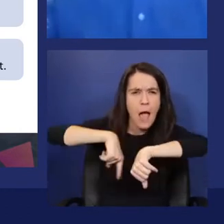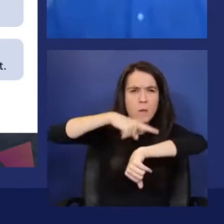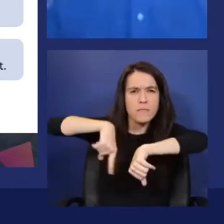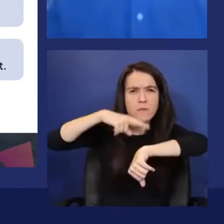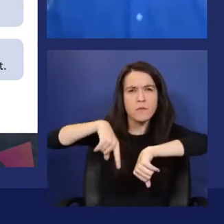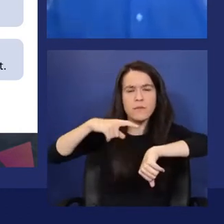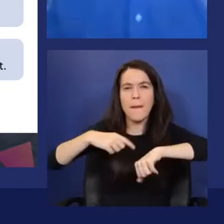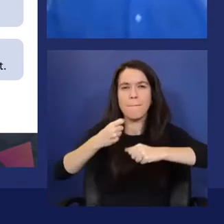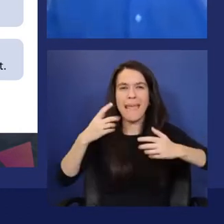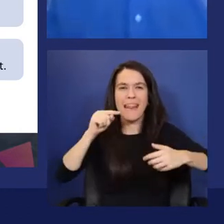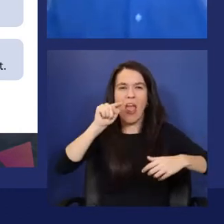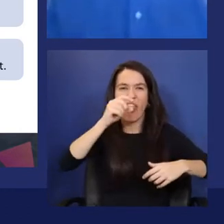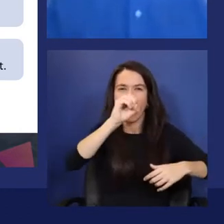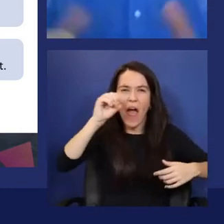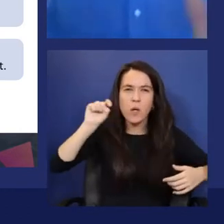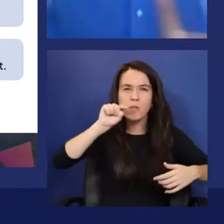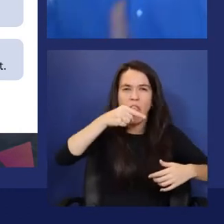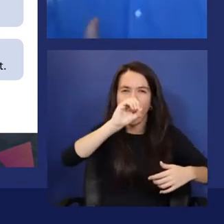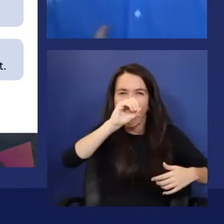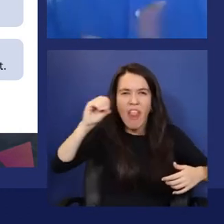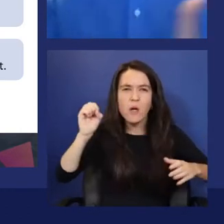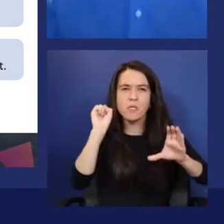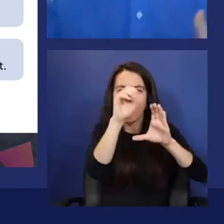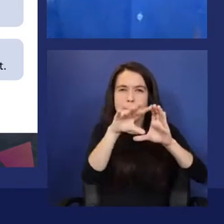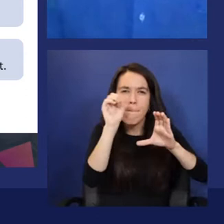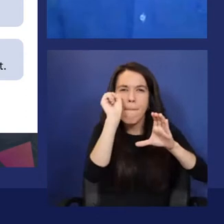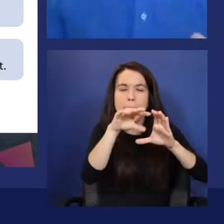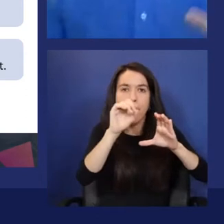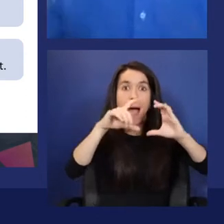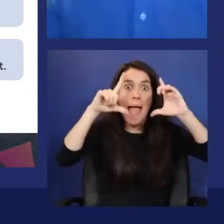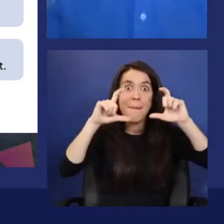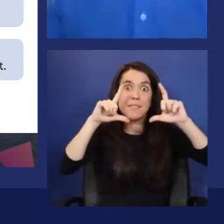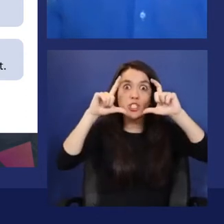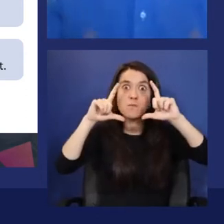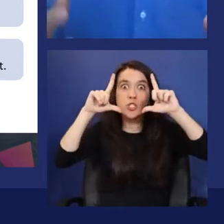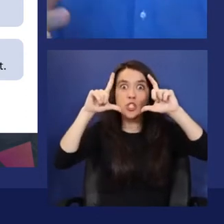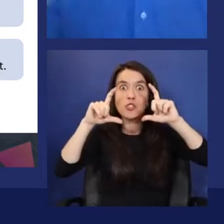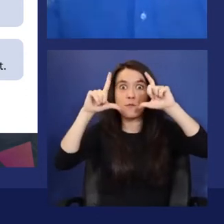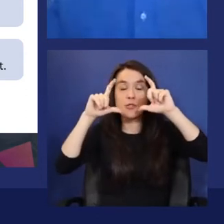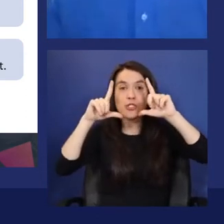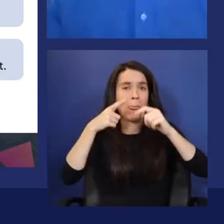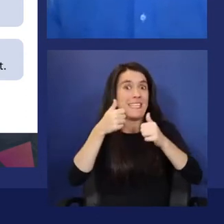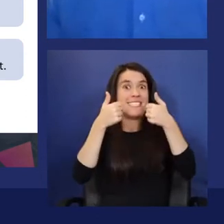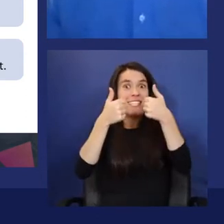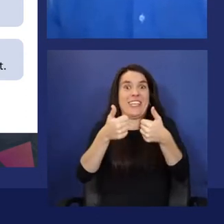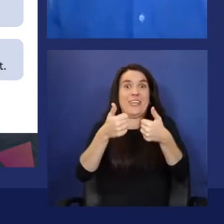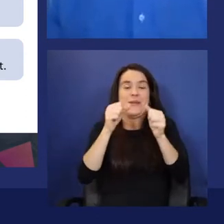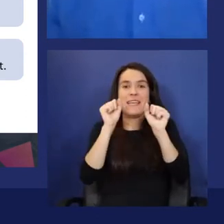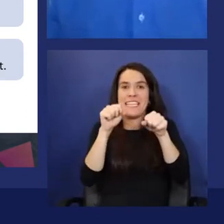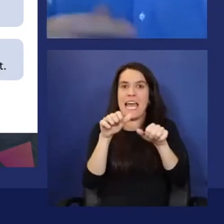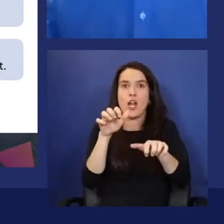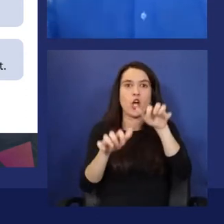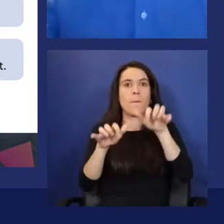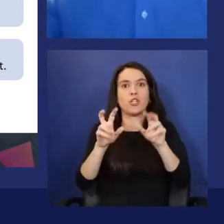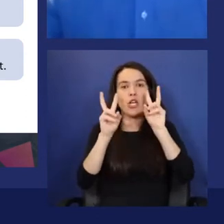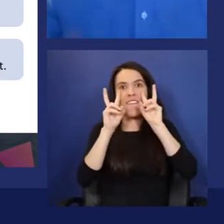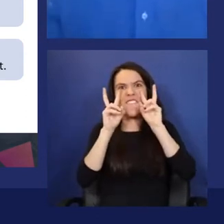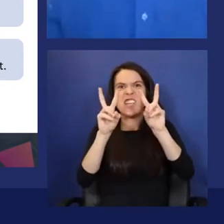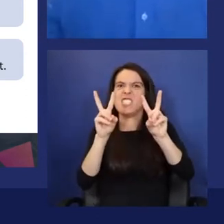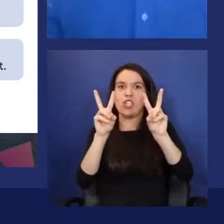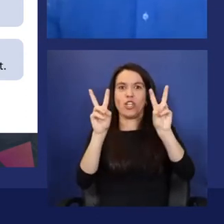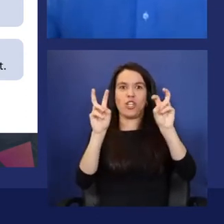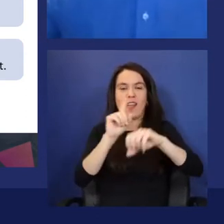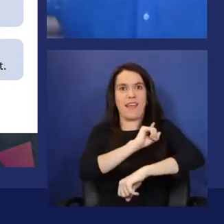labeling all these images. Now, this is great because you can use this computer vision capabilities straight away